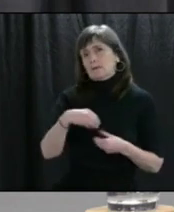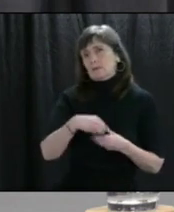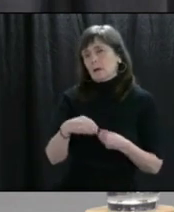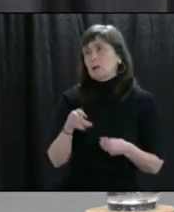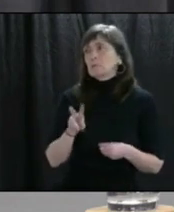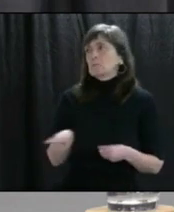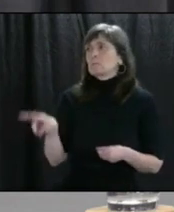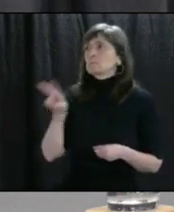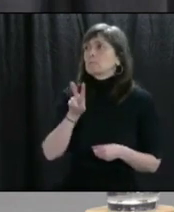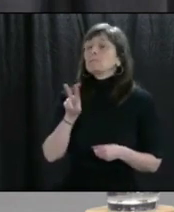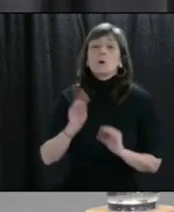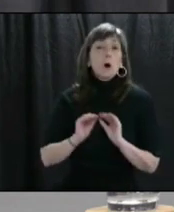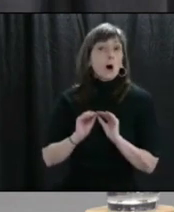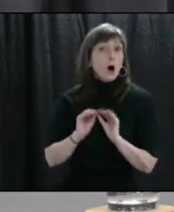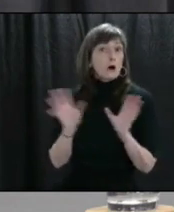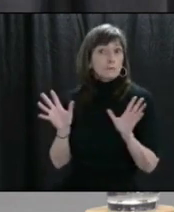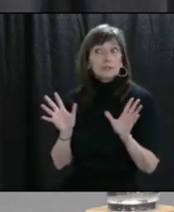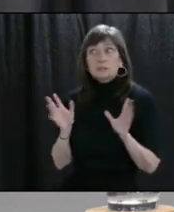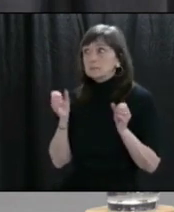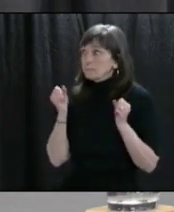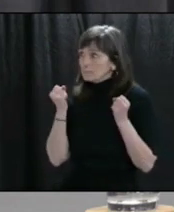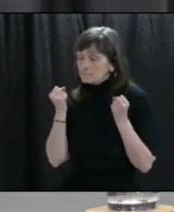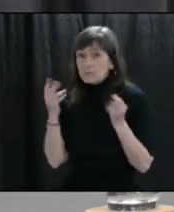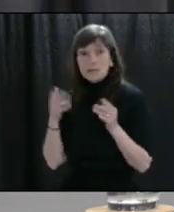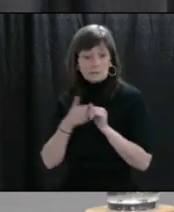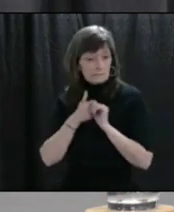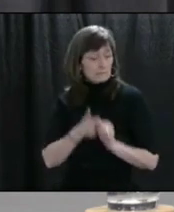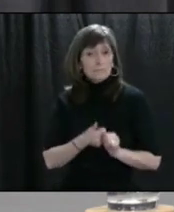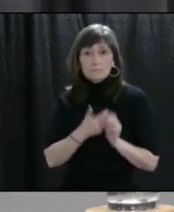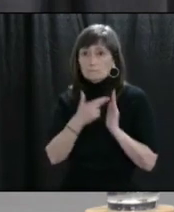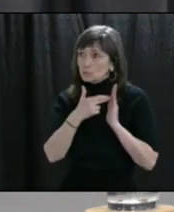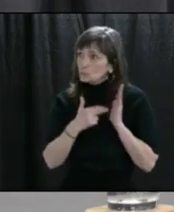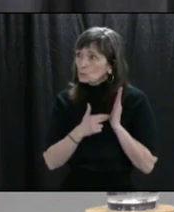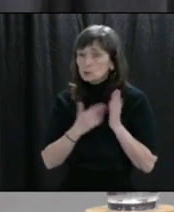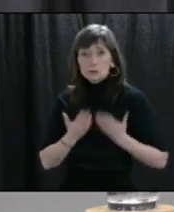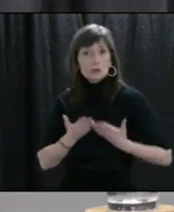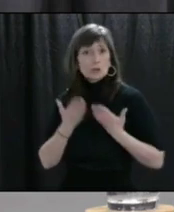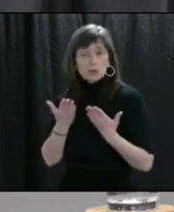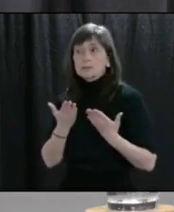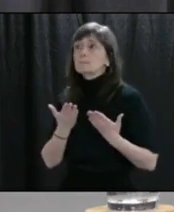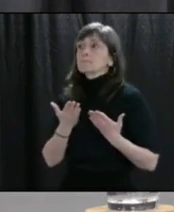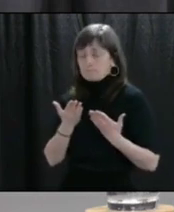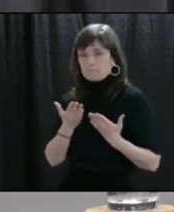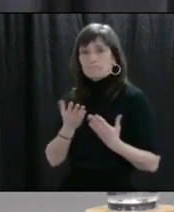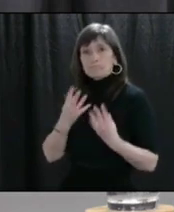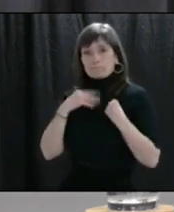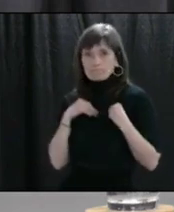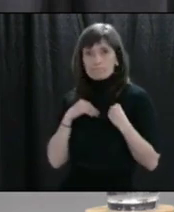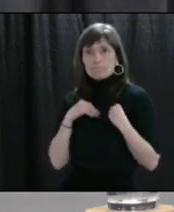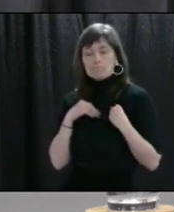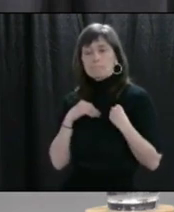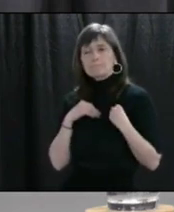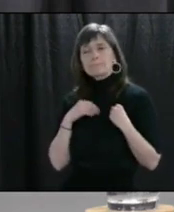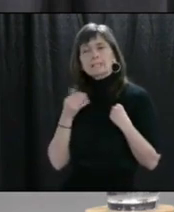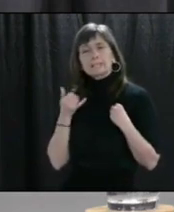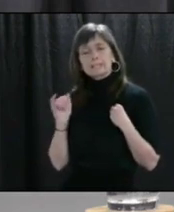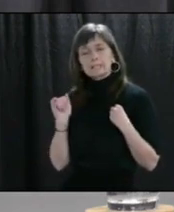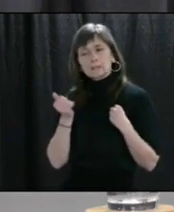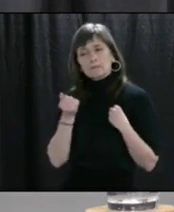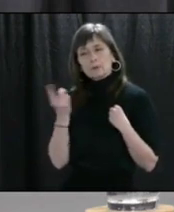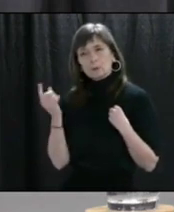people have obviously taken our orders and instructions and recommendations to heart, that there are still people out there